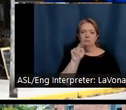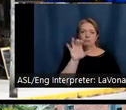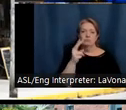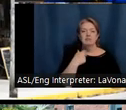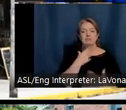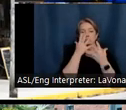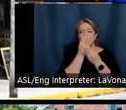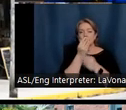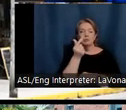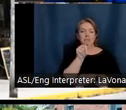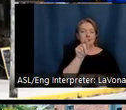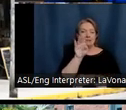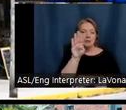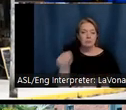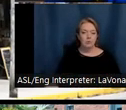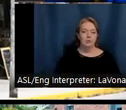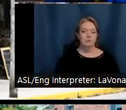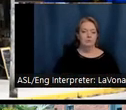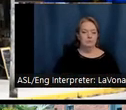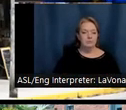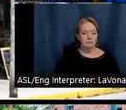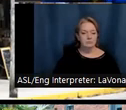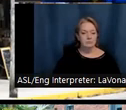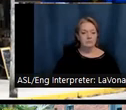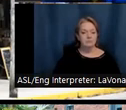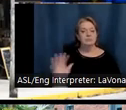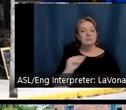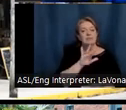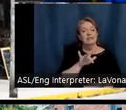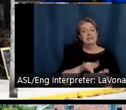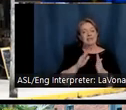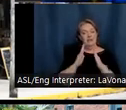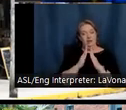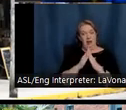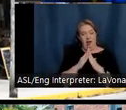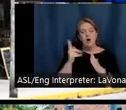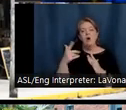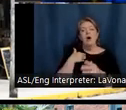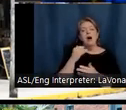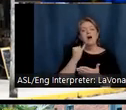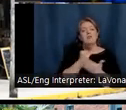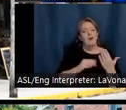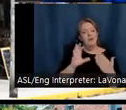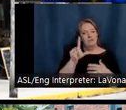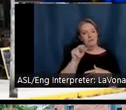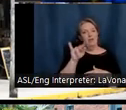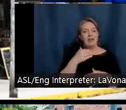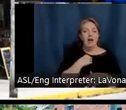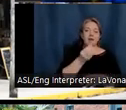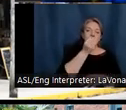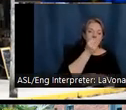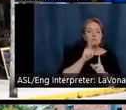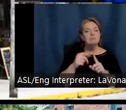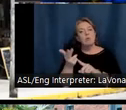In the center of town, the Artist's Colony Inn offers both food and lodging. You can indulge by sitting on the porch